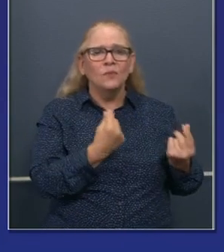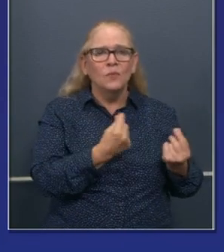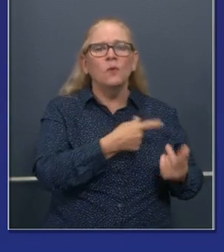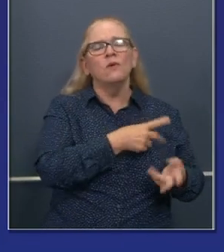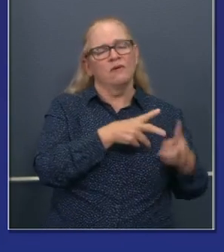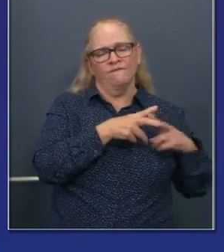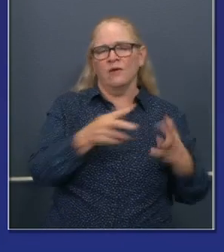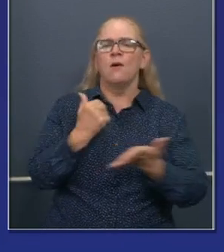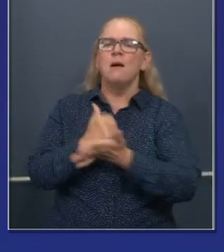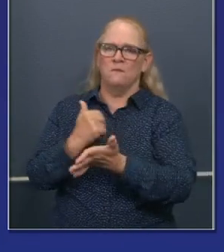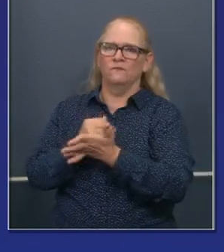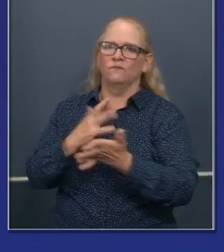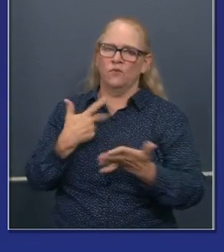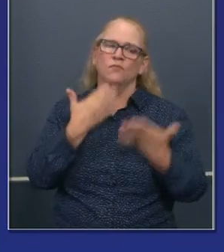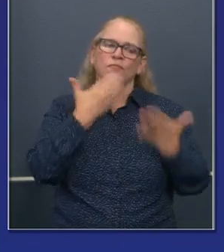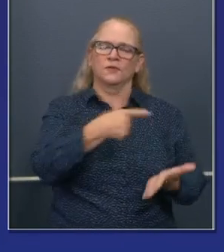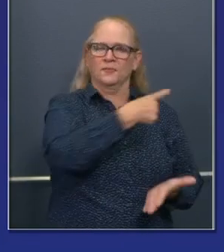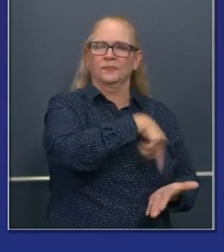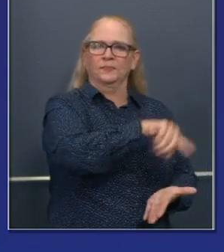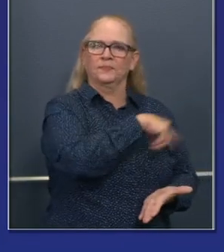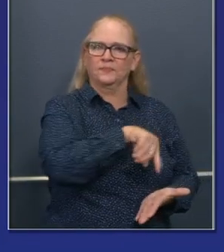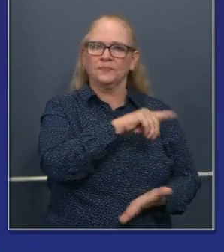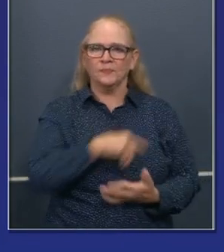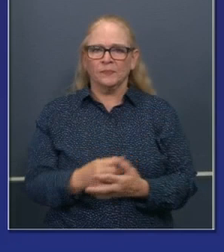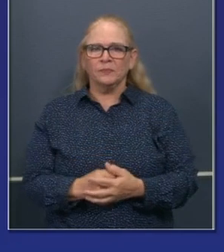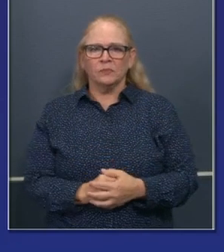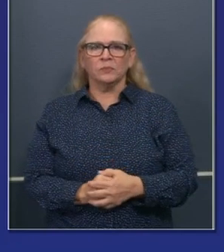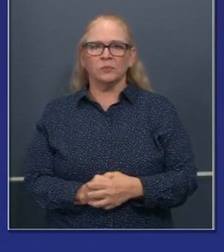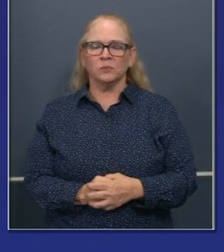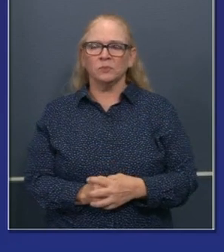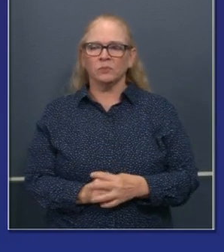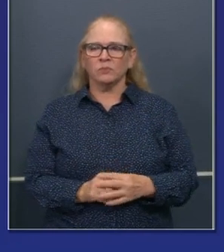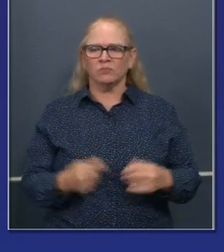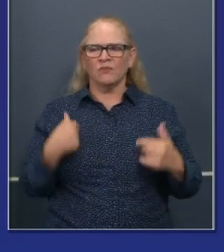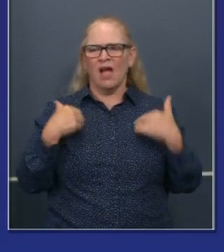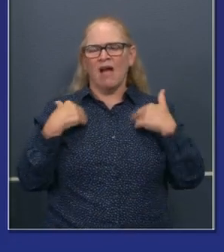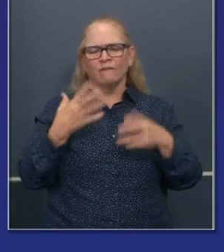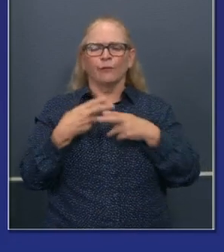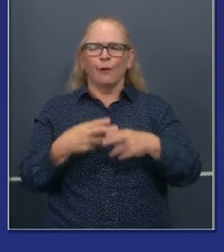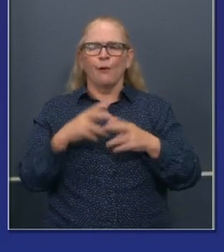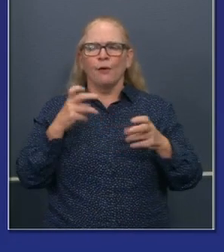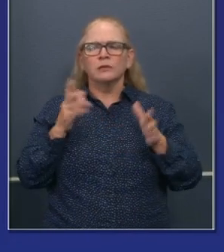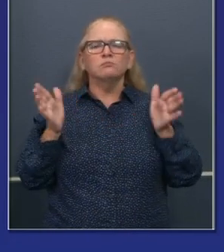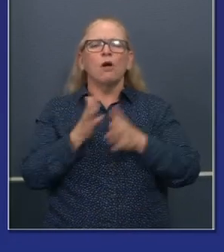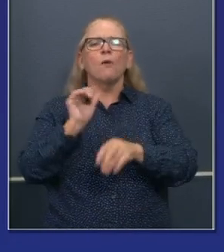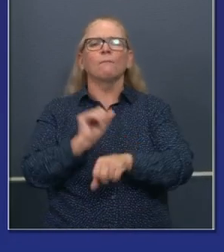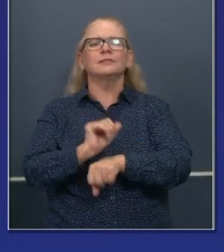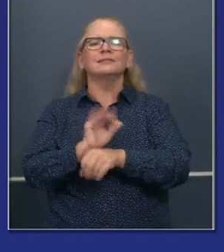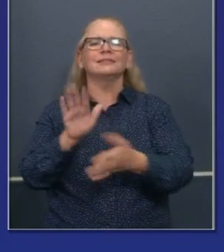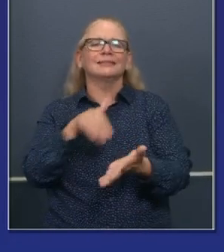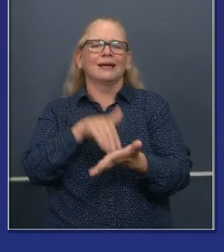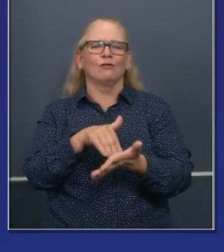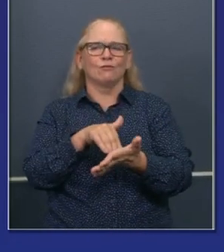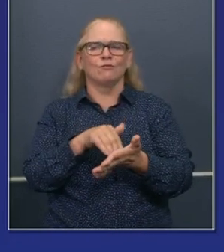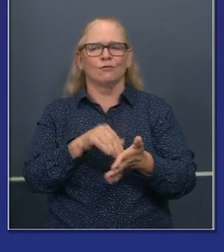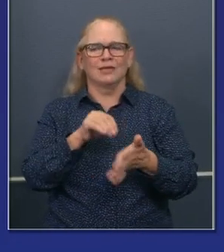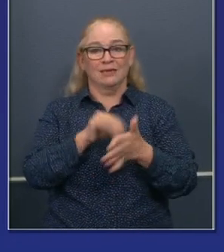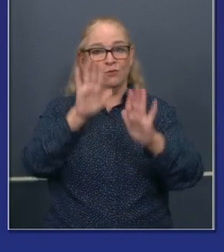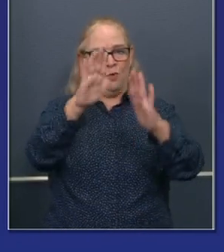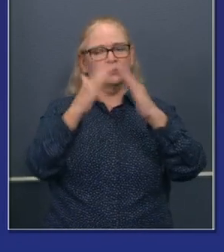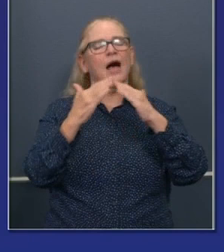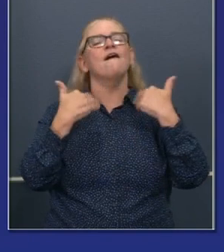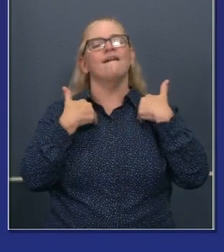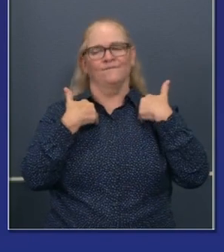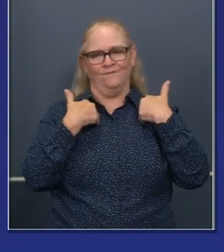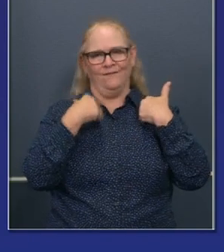person to consider reaching out, learning more about our small business centers, uh, that are in your region and in your area. You